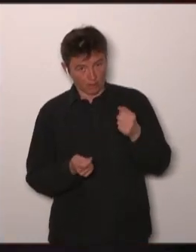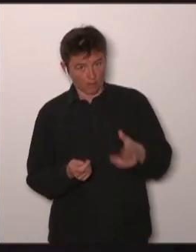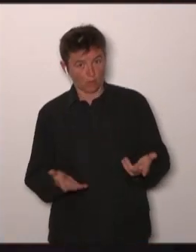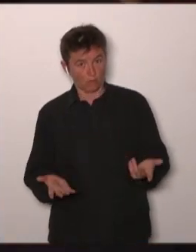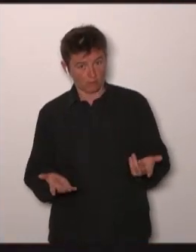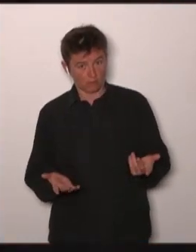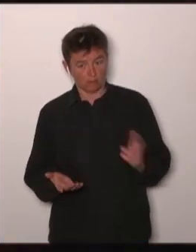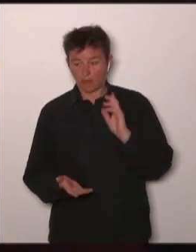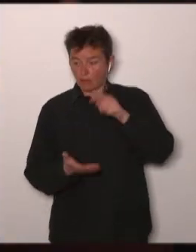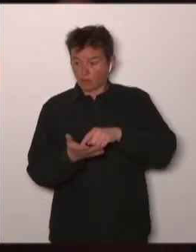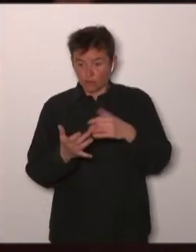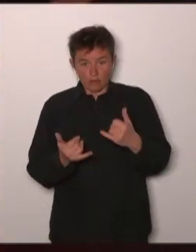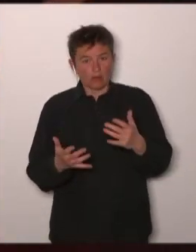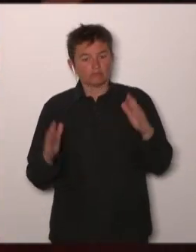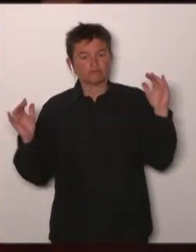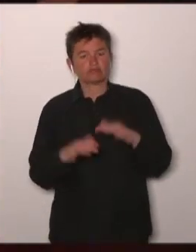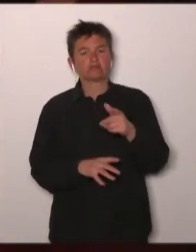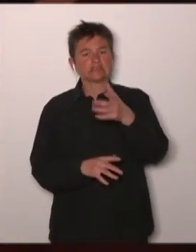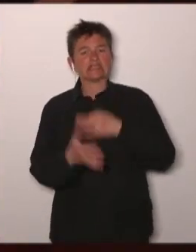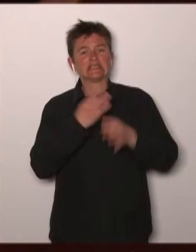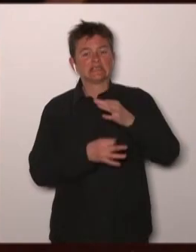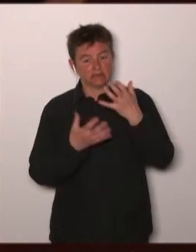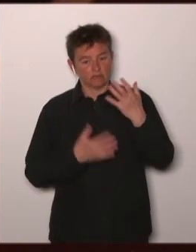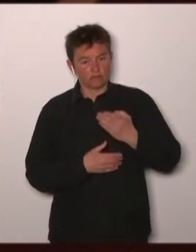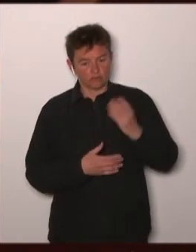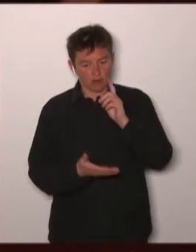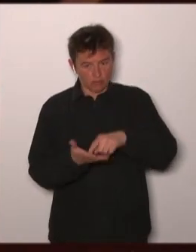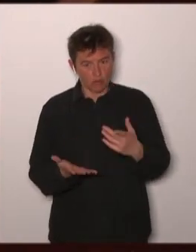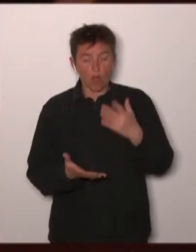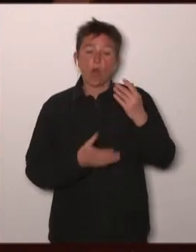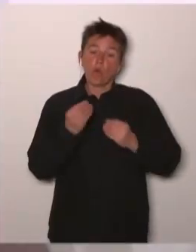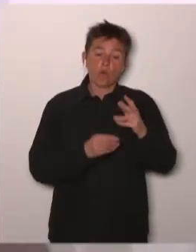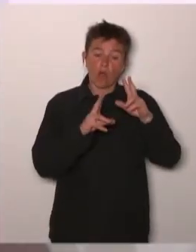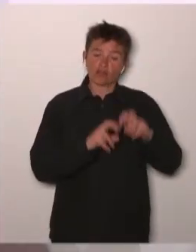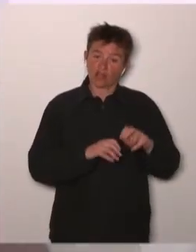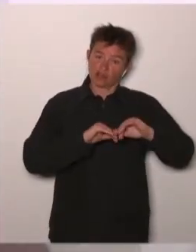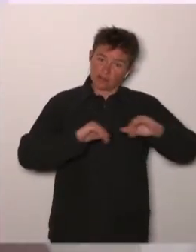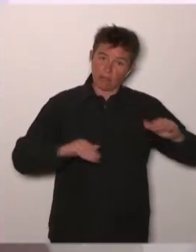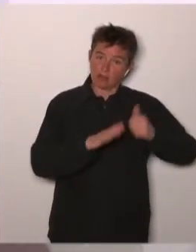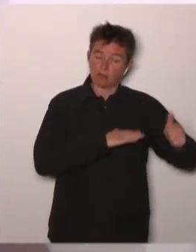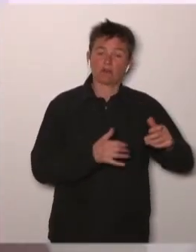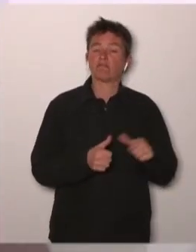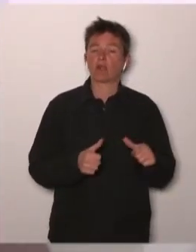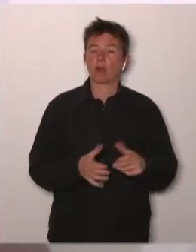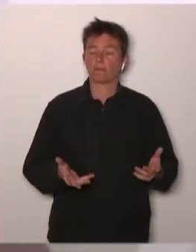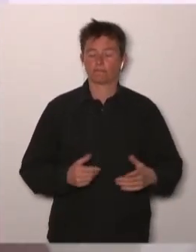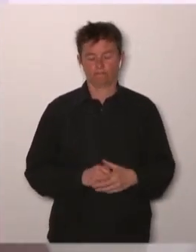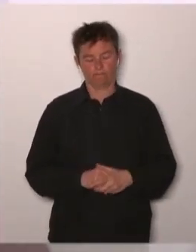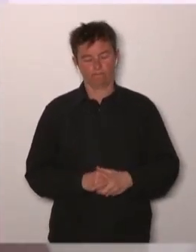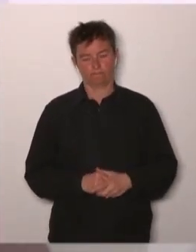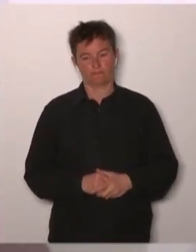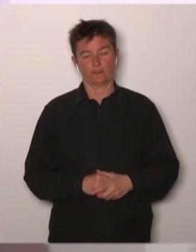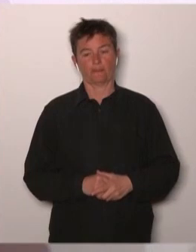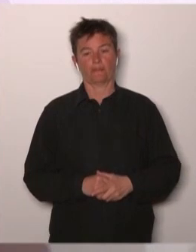such an independent research and what could be done about it so I think again real world data